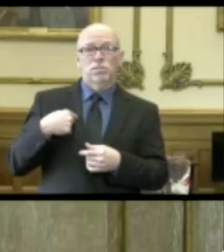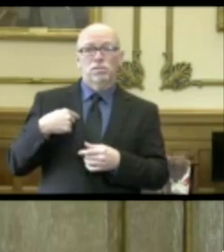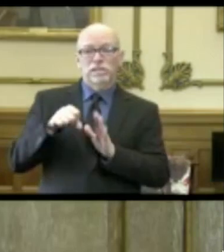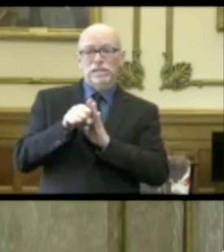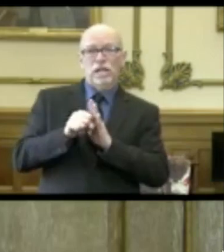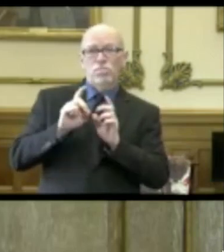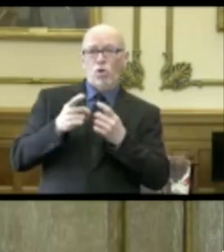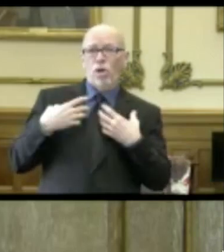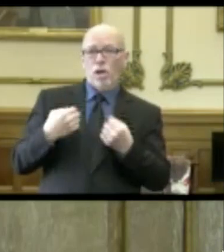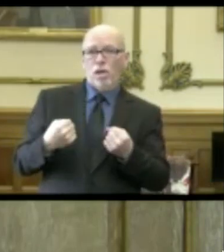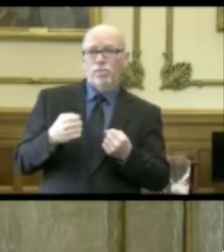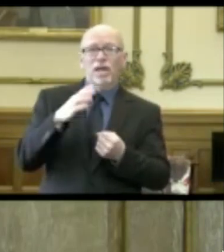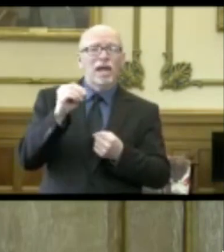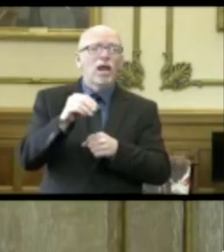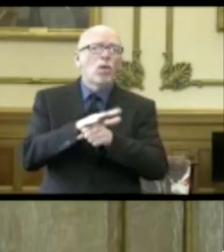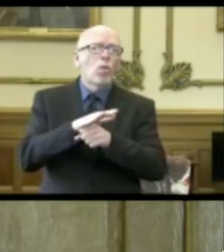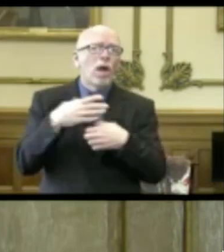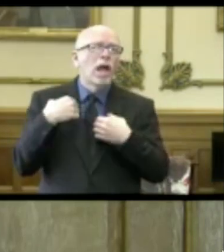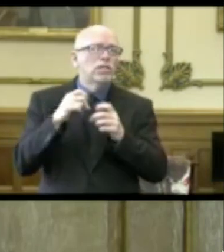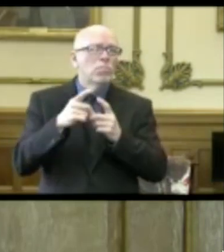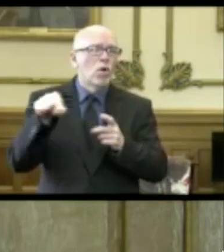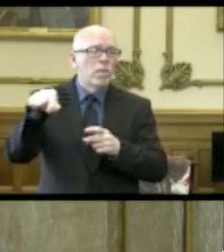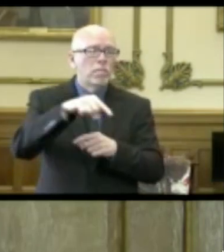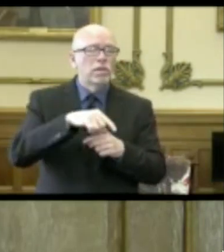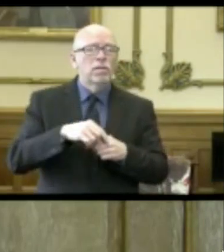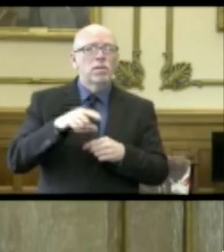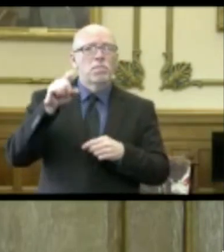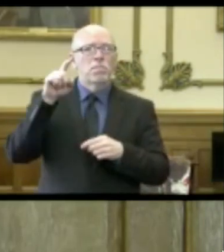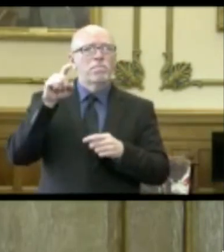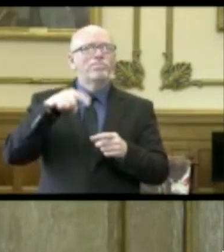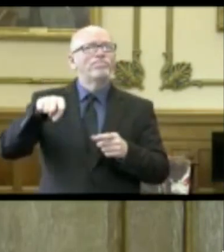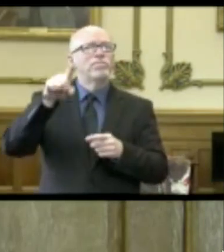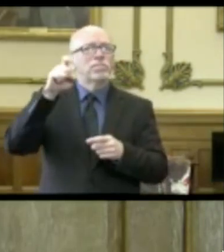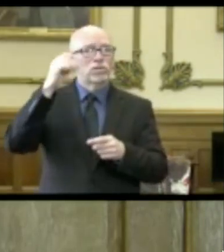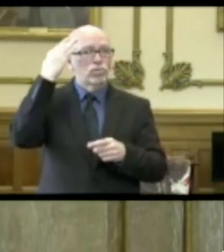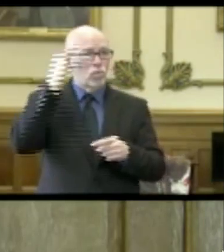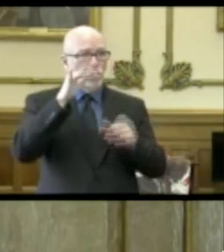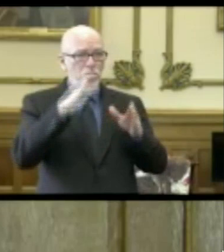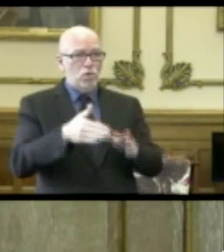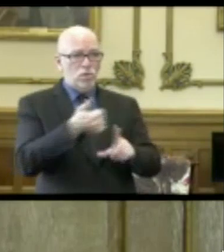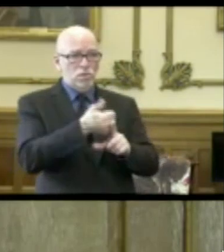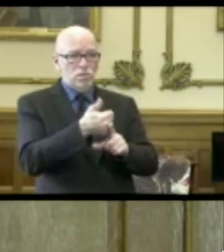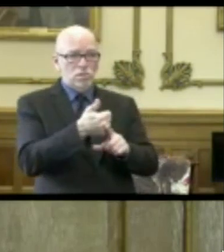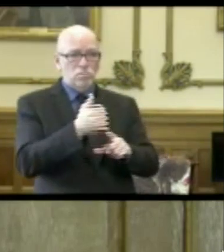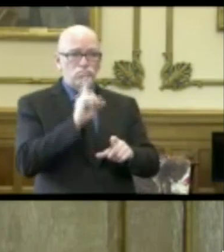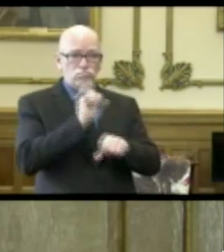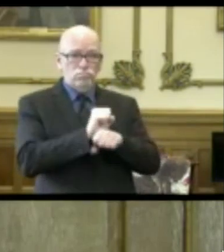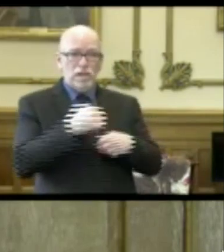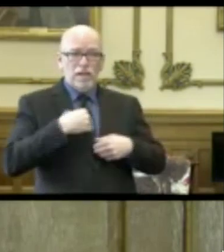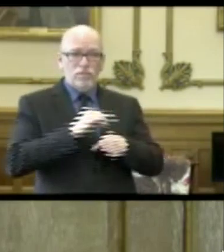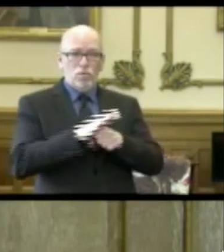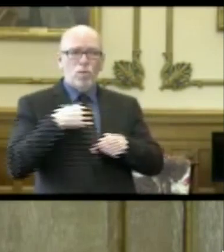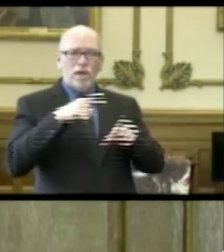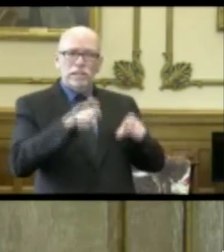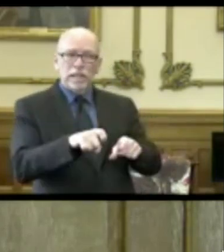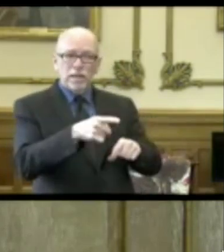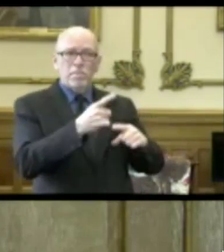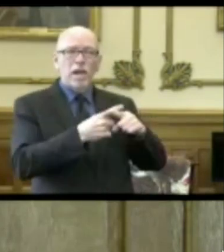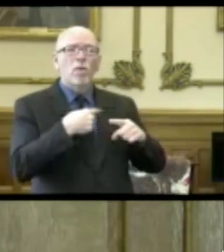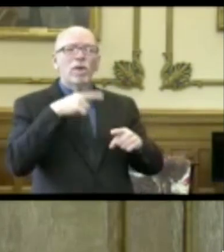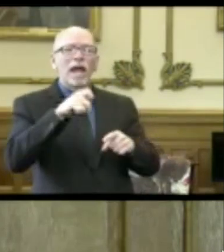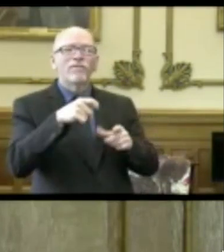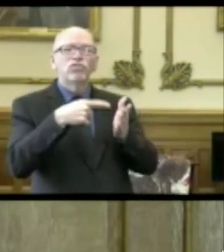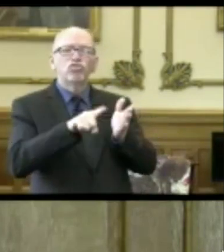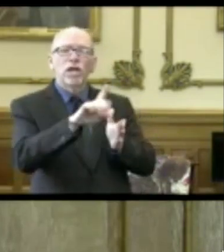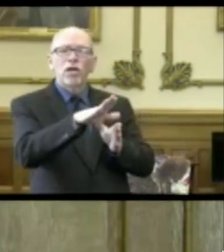Department of Health and for our local health departments to know that there is somebody who's positive and that we need to do contact tracing,